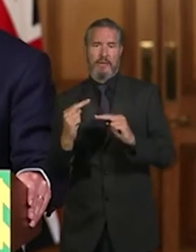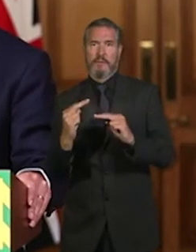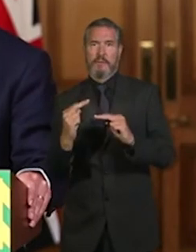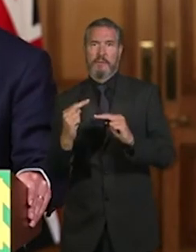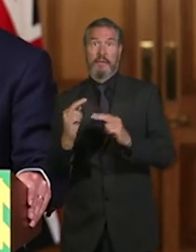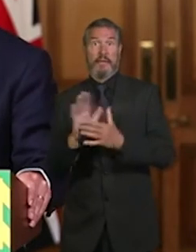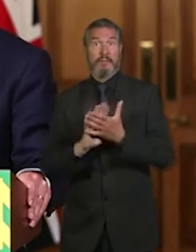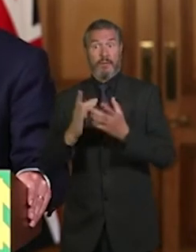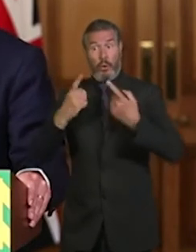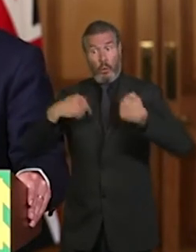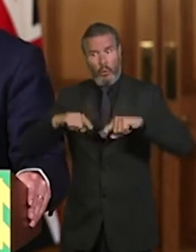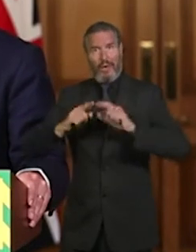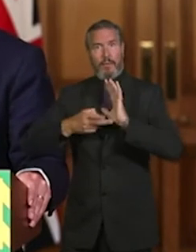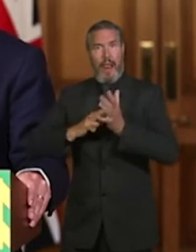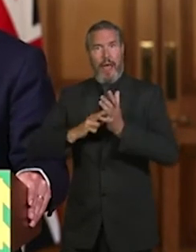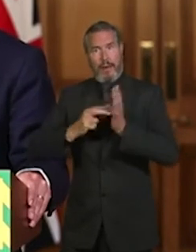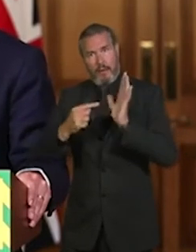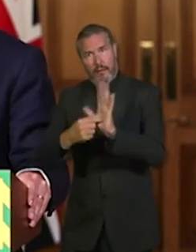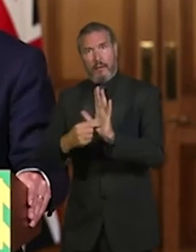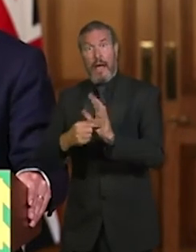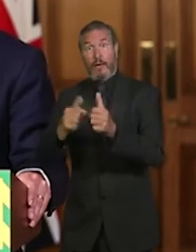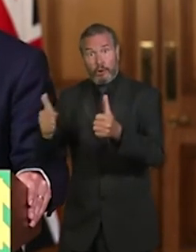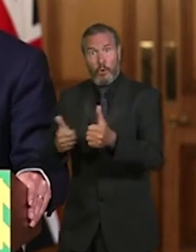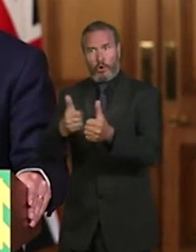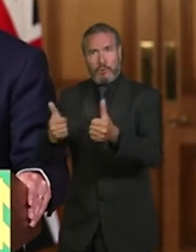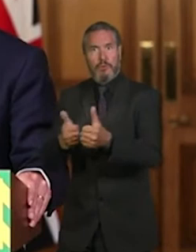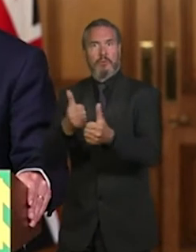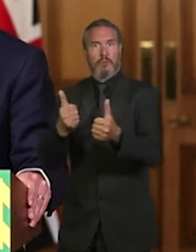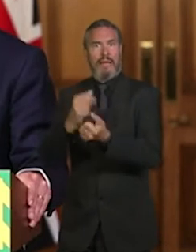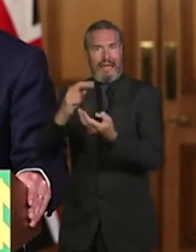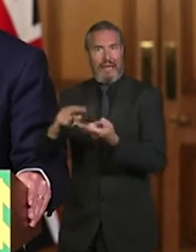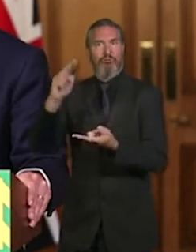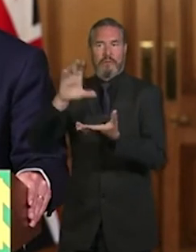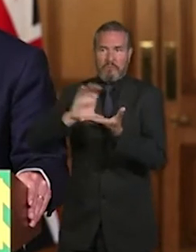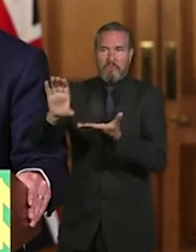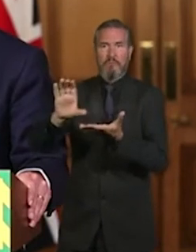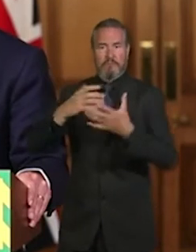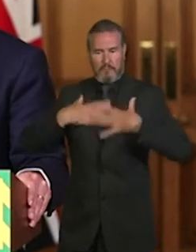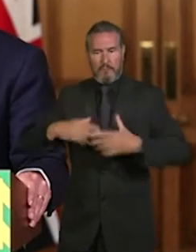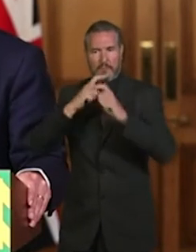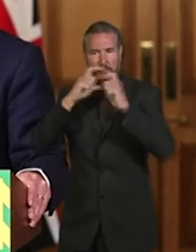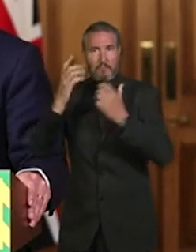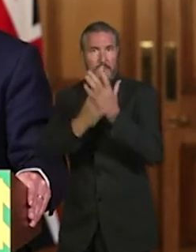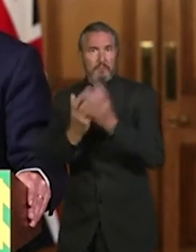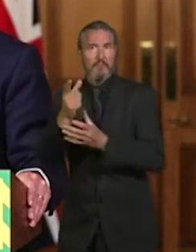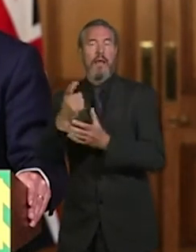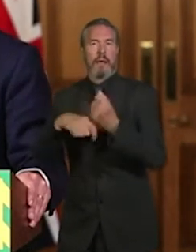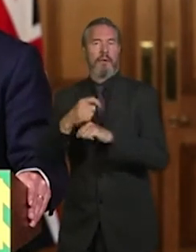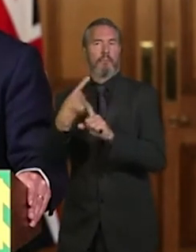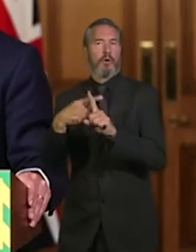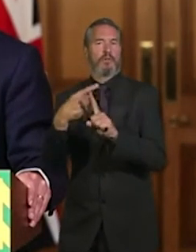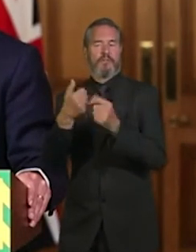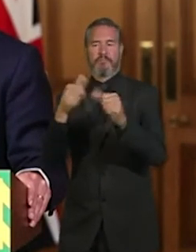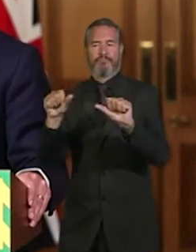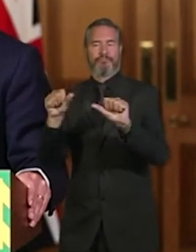and strengthened over time have had that positive impact. But I also, of course, understand why